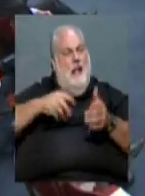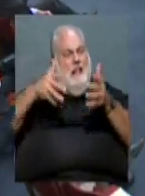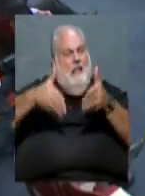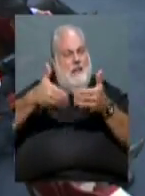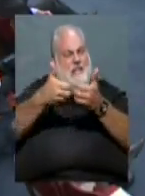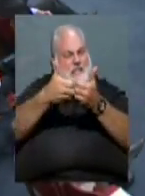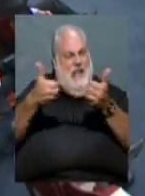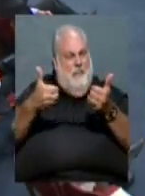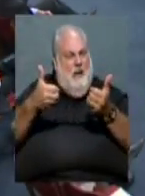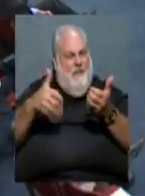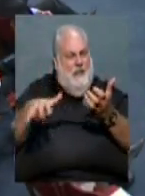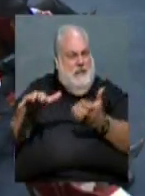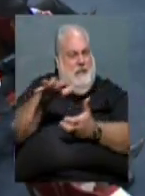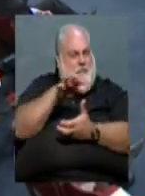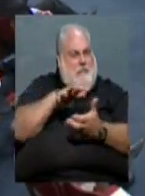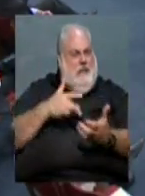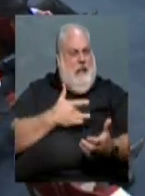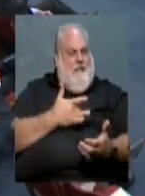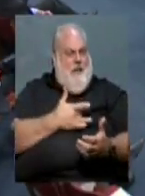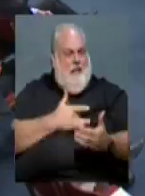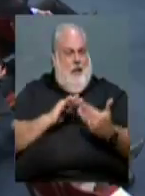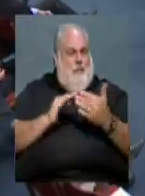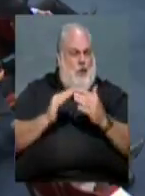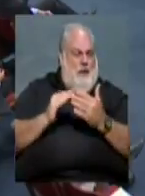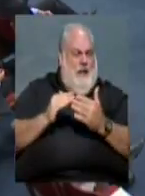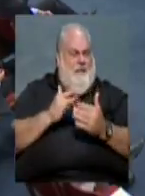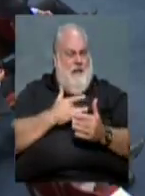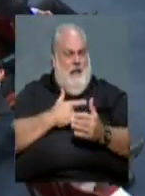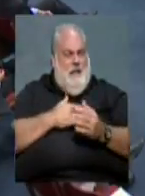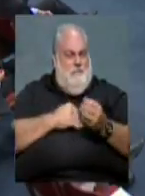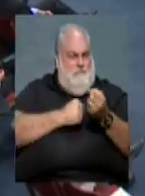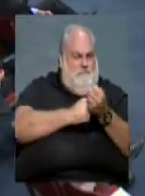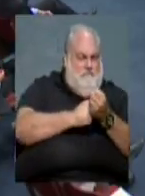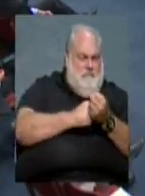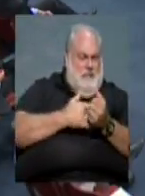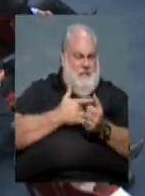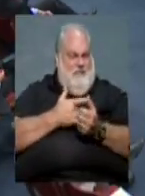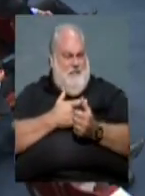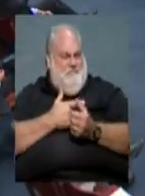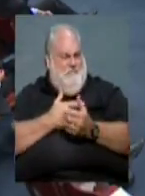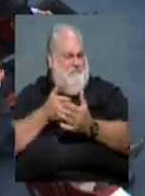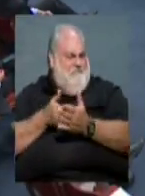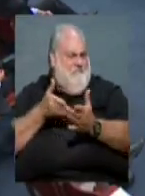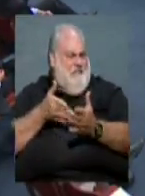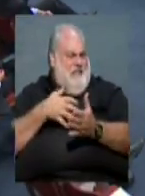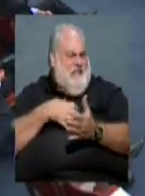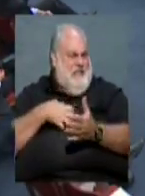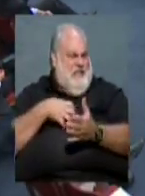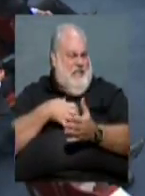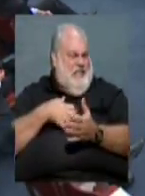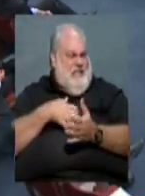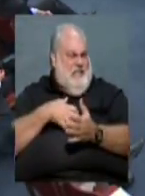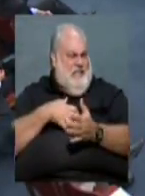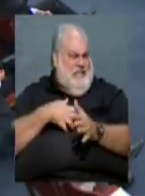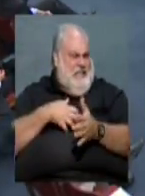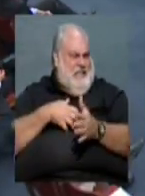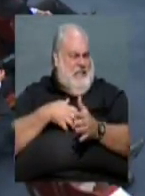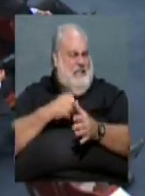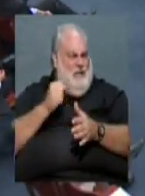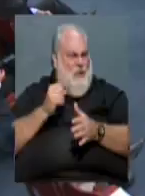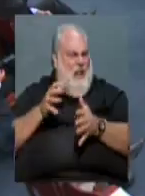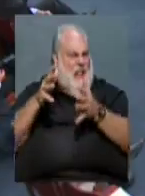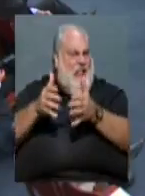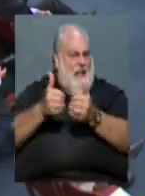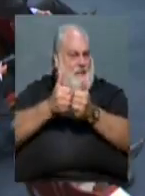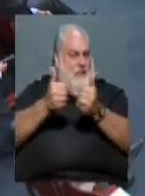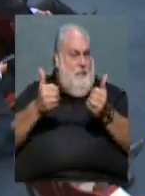of gotten mixed reviews in the community. There are some people that are for it and some people that are adamantly against it. So I'd like to